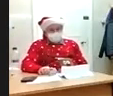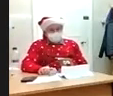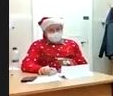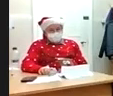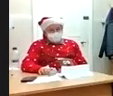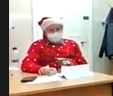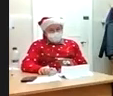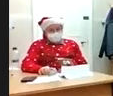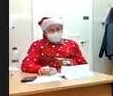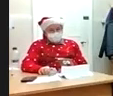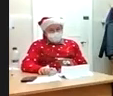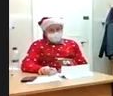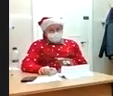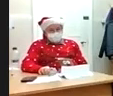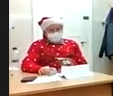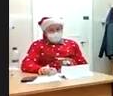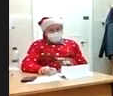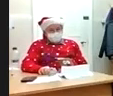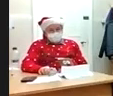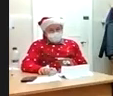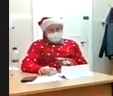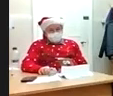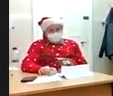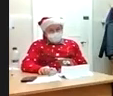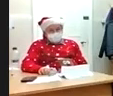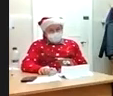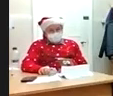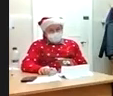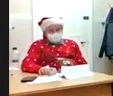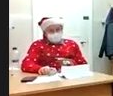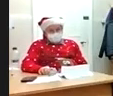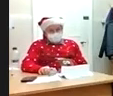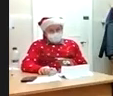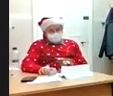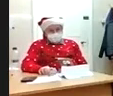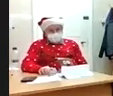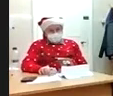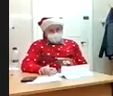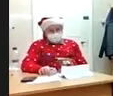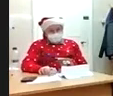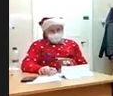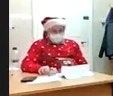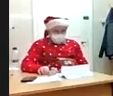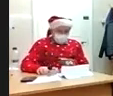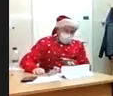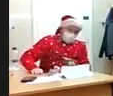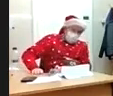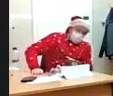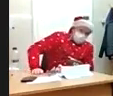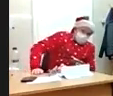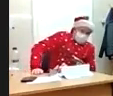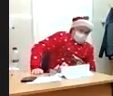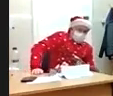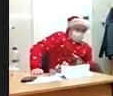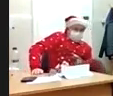something to a local charity um or toy or a gift or an unwanted presence they may have themselves so that it's not